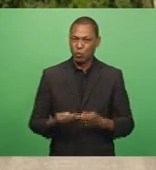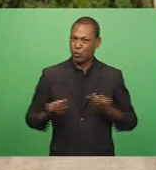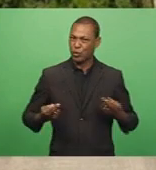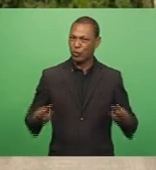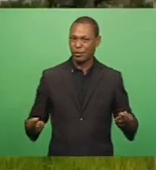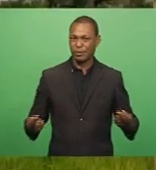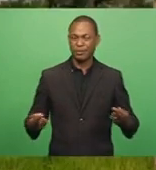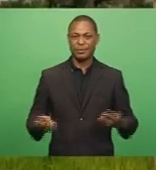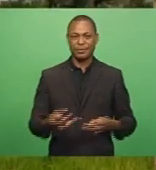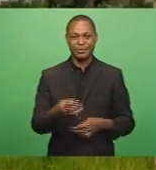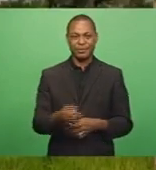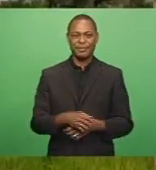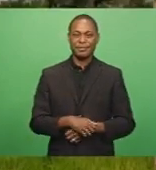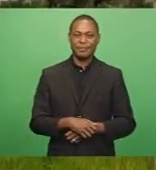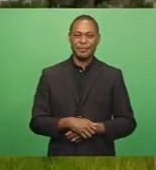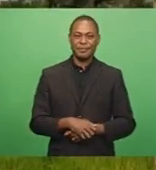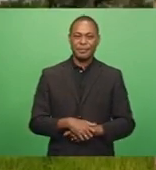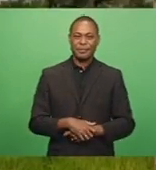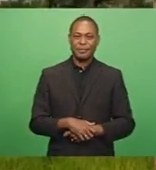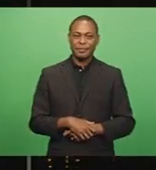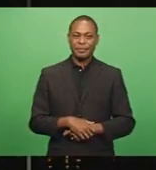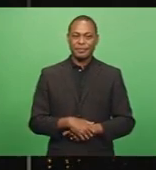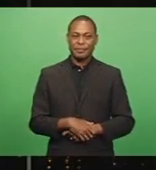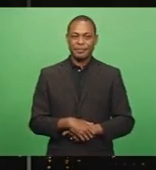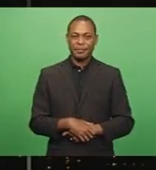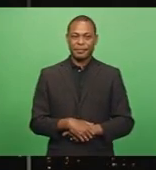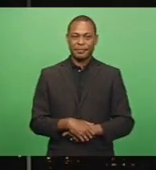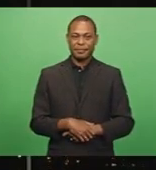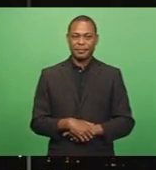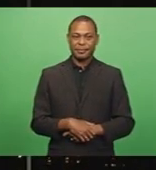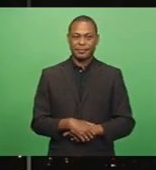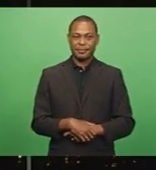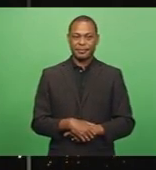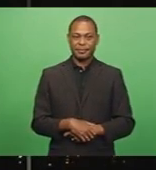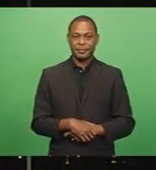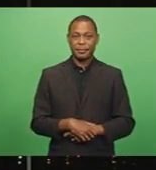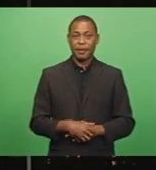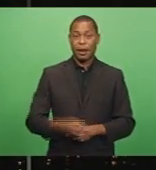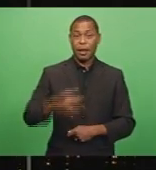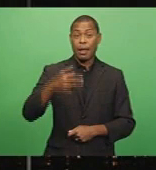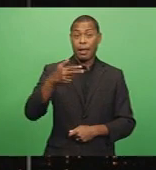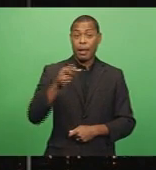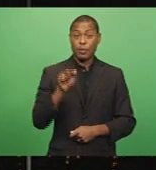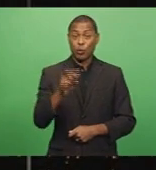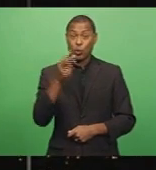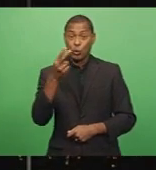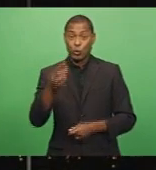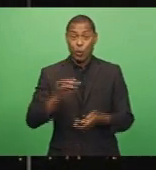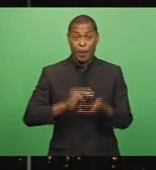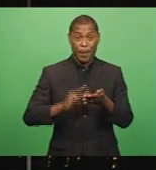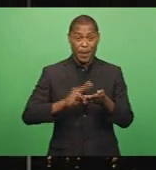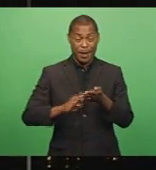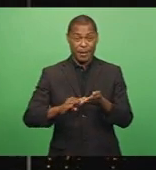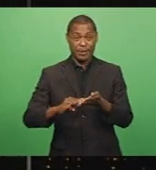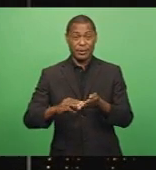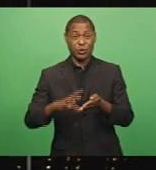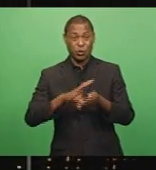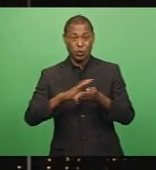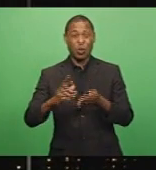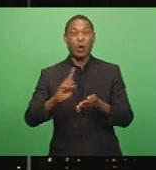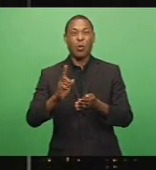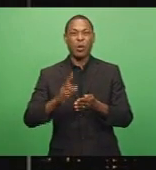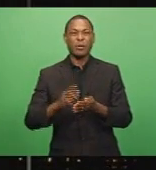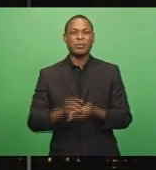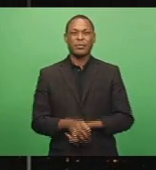chiefly titles. Kelly Vatala, FBC News. The $8.2 million investment in a new container yard